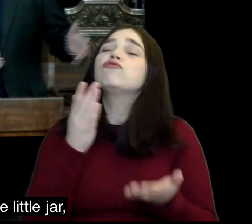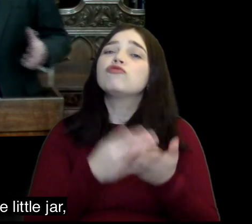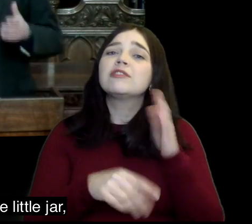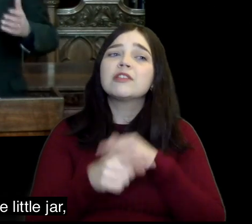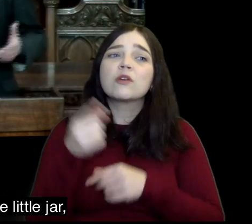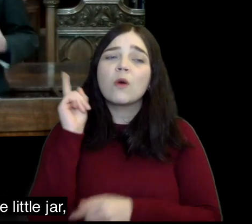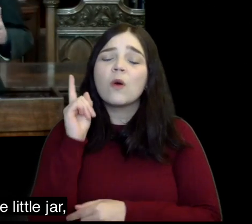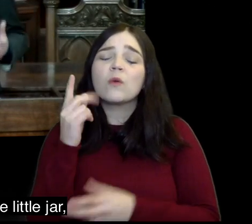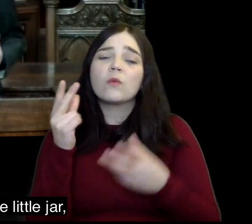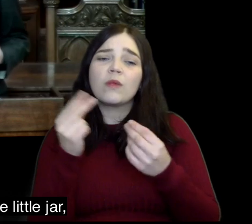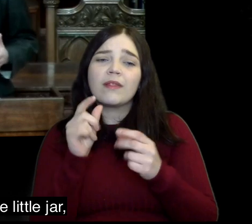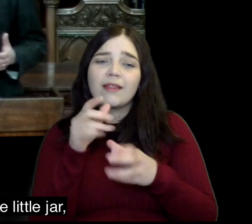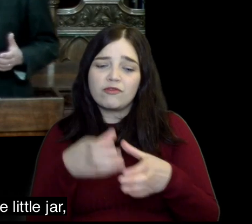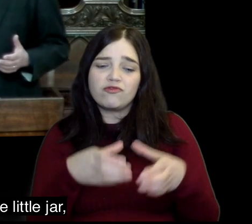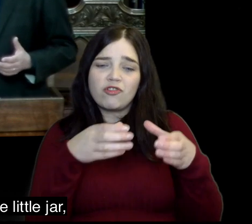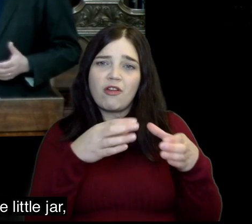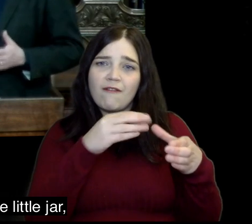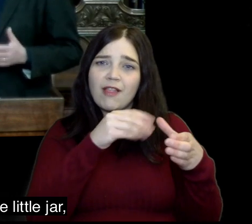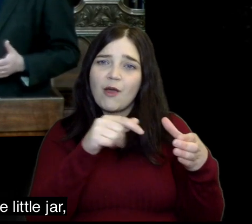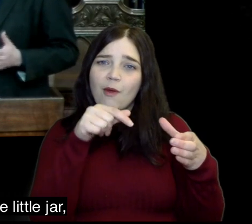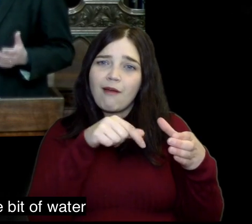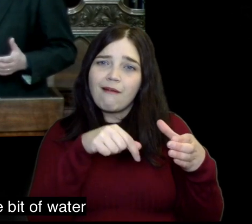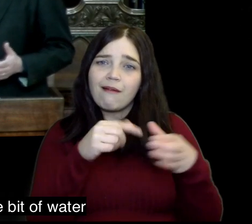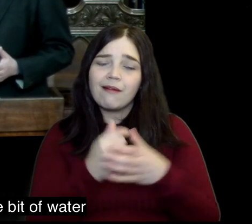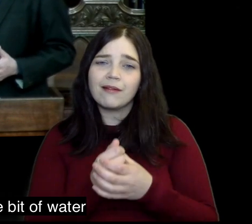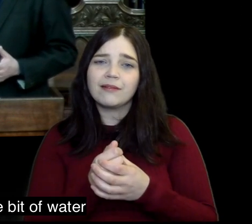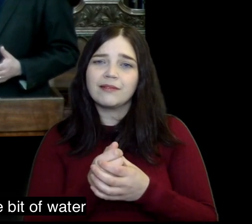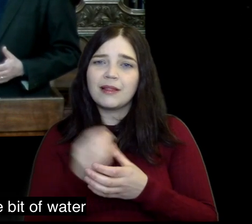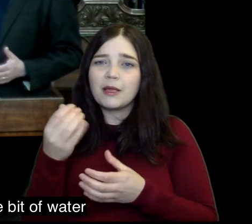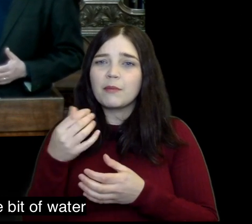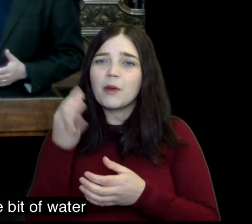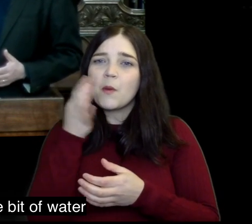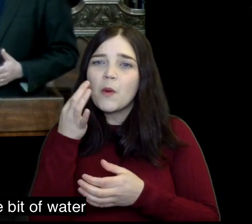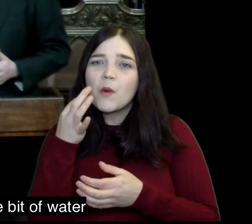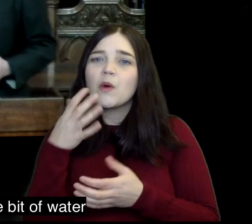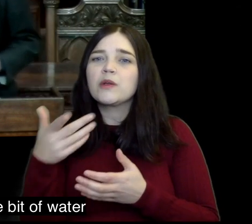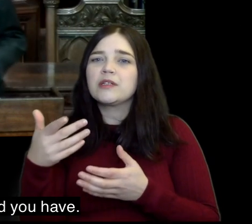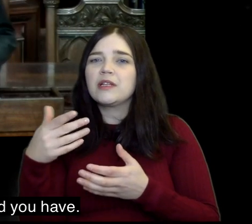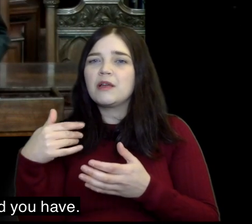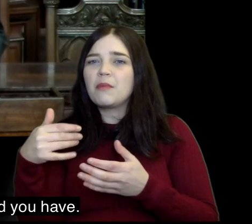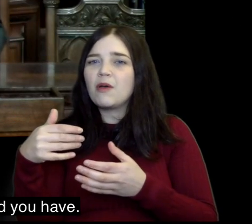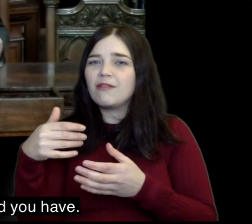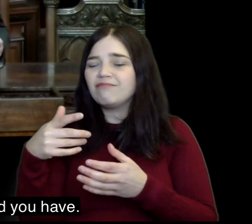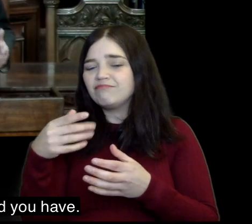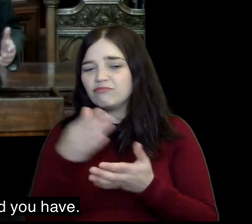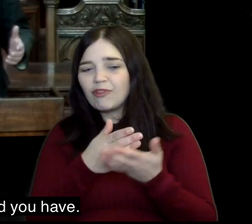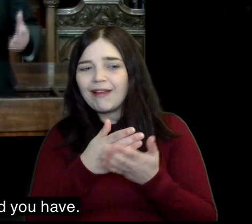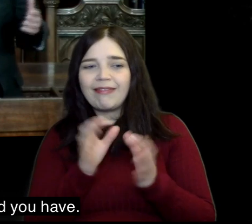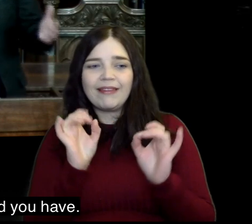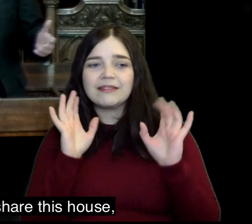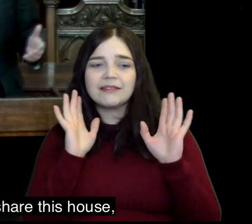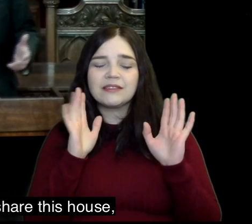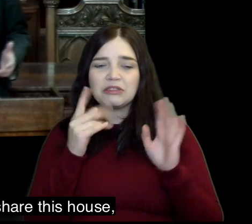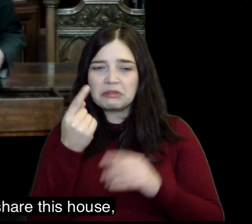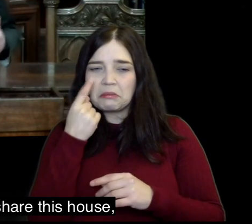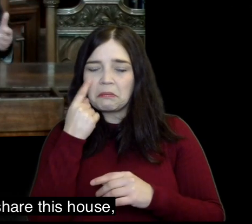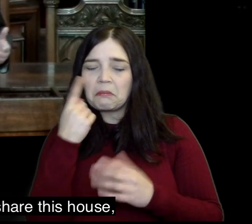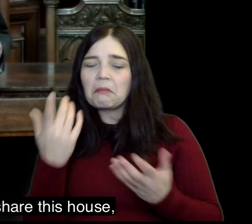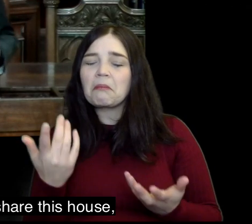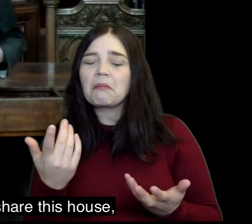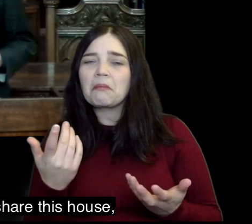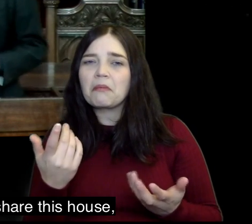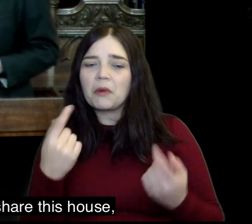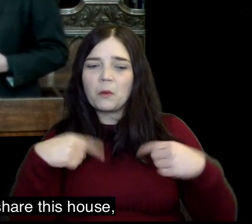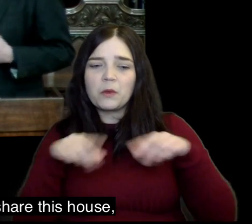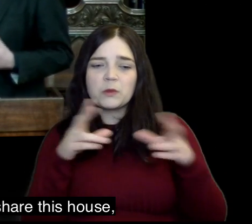take the step of faith trust in God with a little jar trust in God with a little bit of water and the little bit